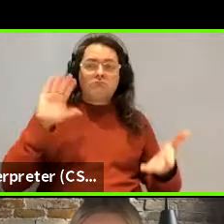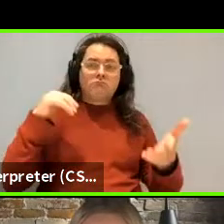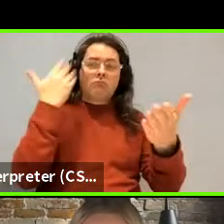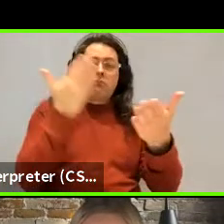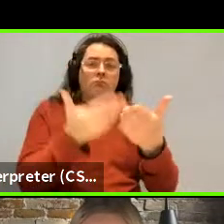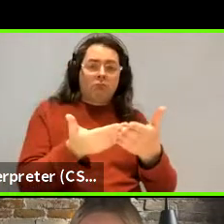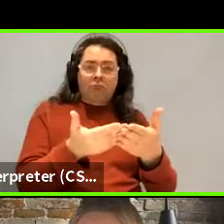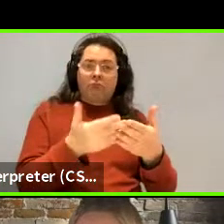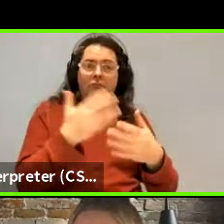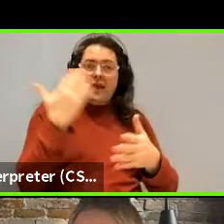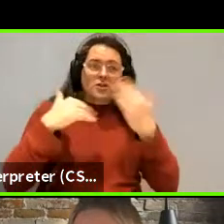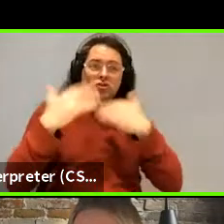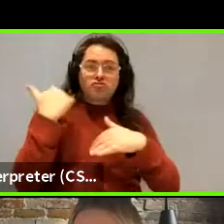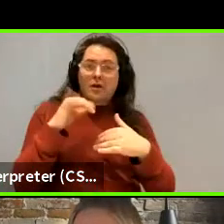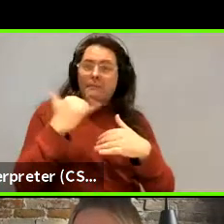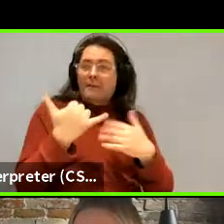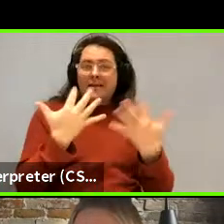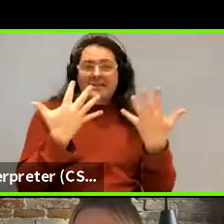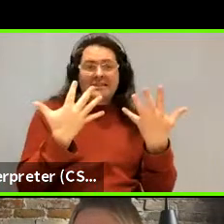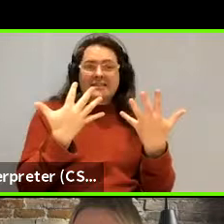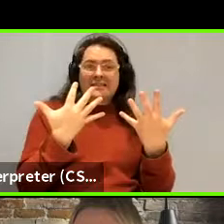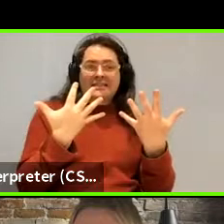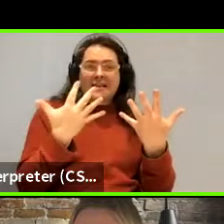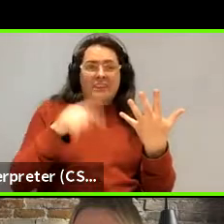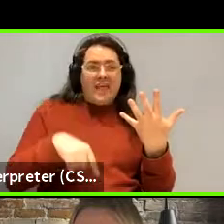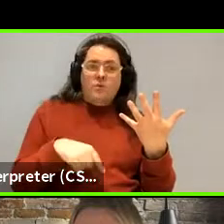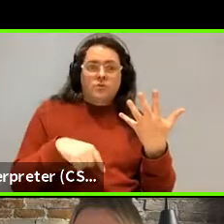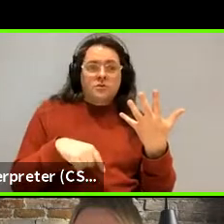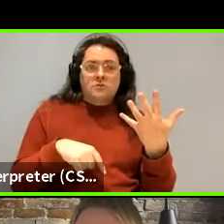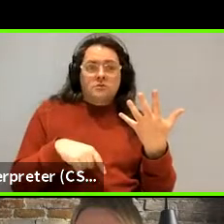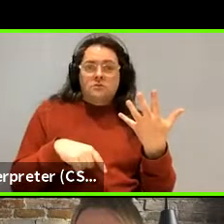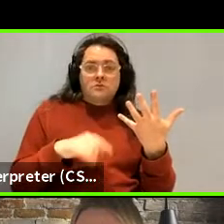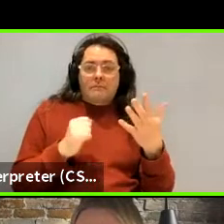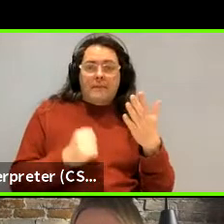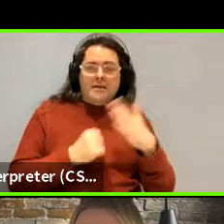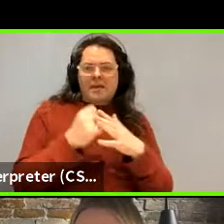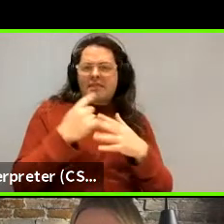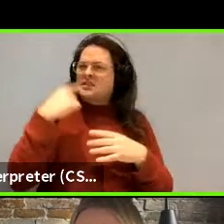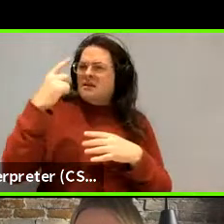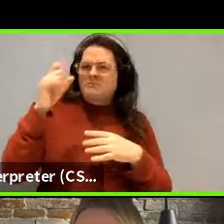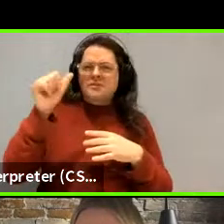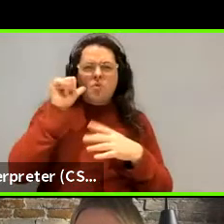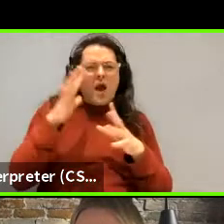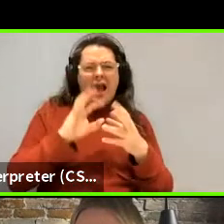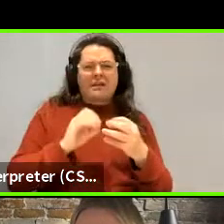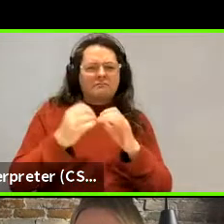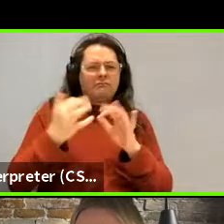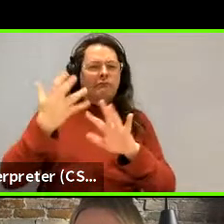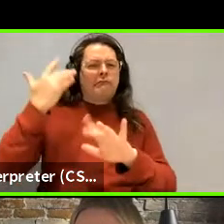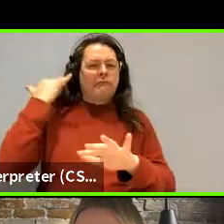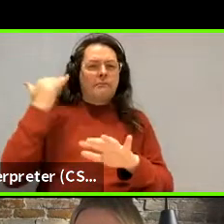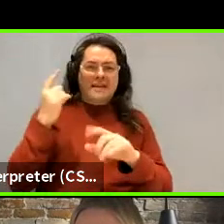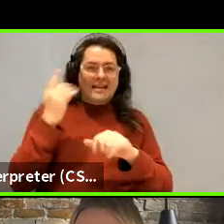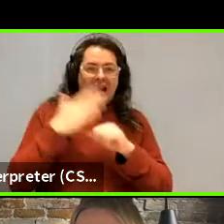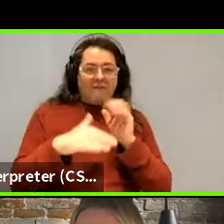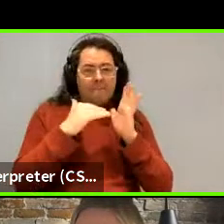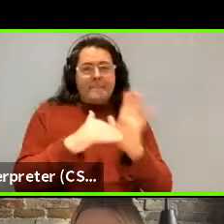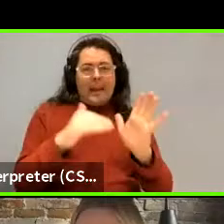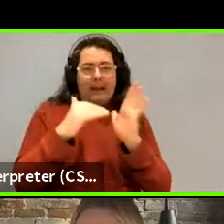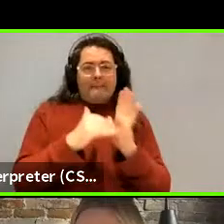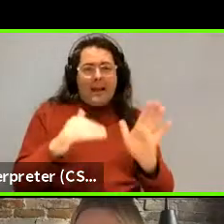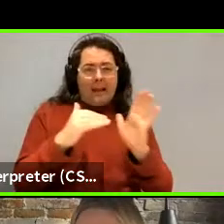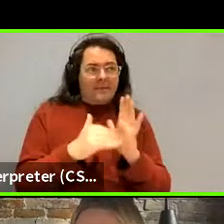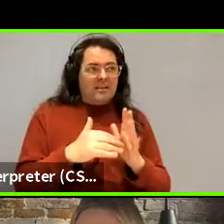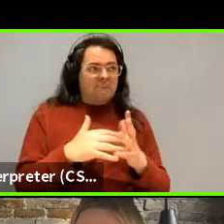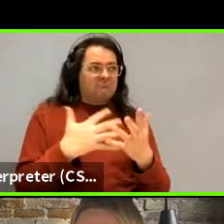I've gotten, you know, um, Damian Blasi tells me you've got some way of figuring out how many languages ever existed in some way, but it's not millions. It's on the order of